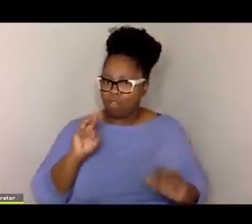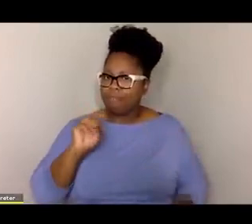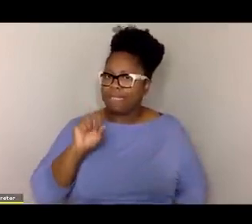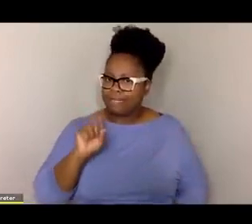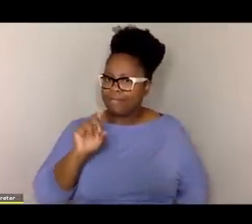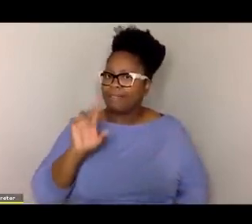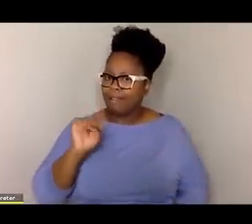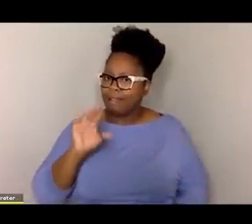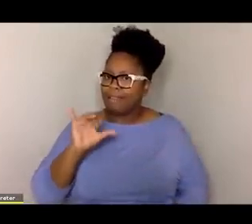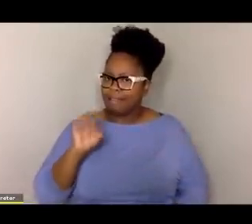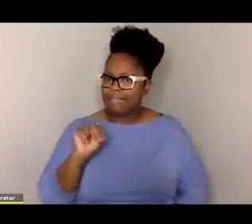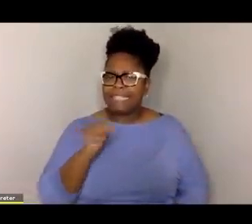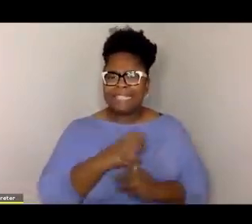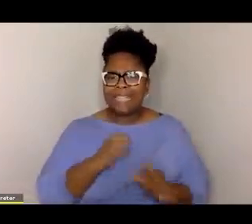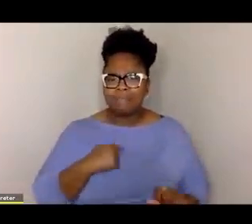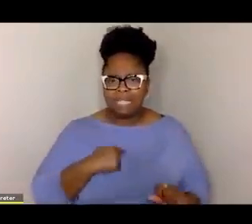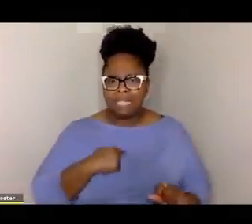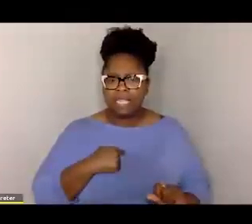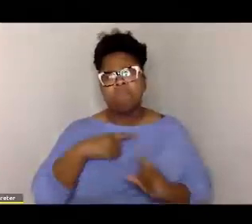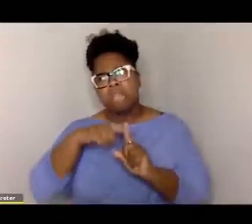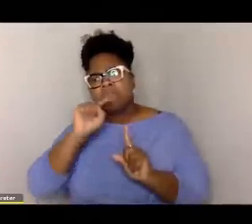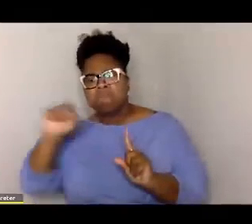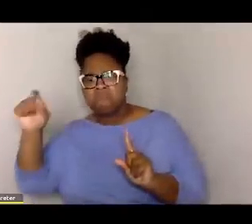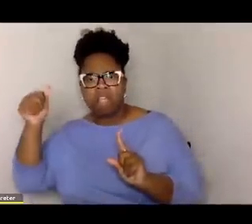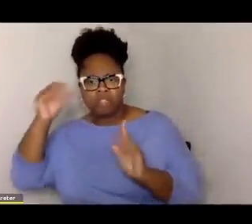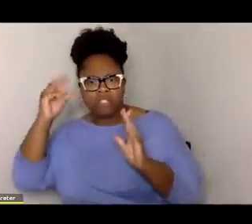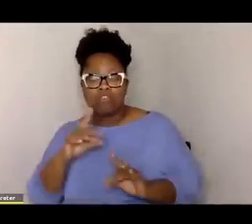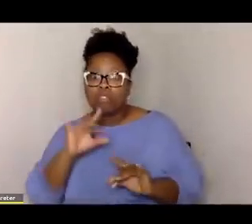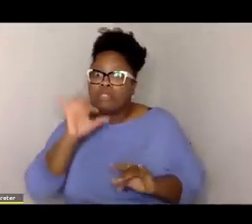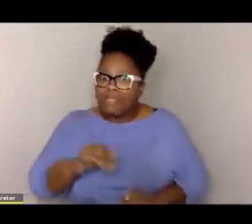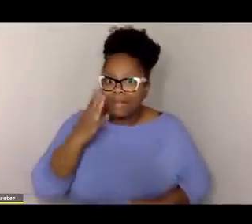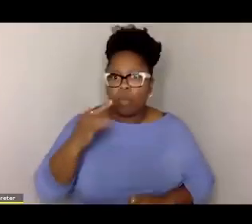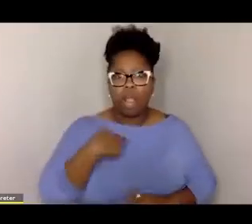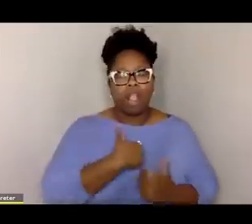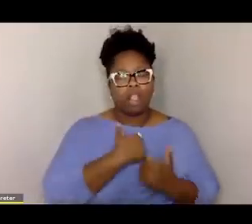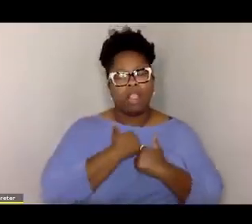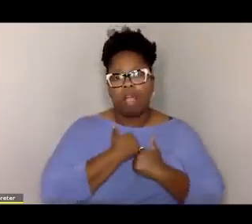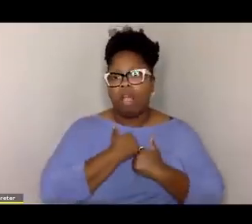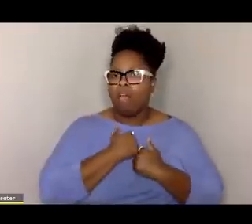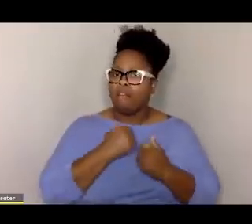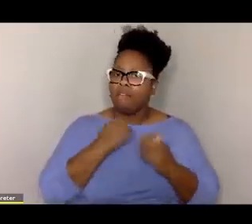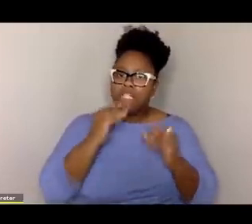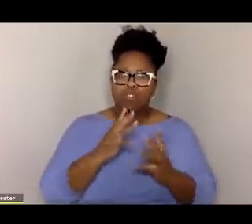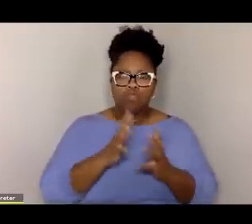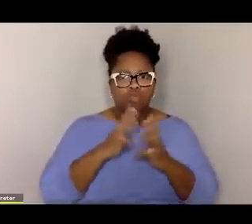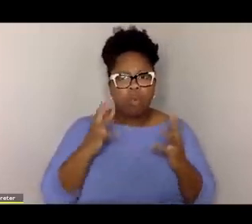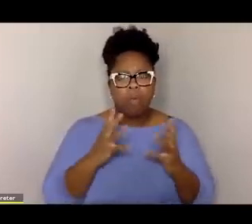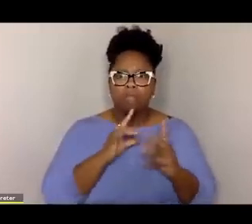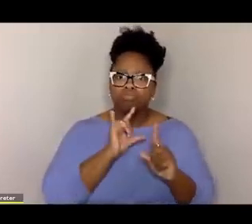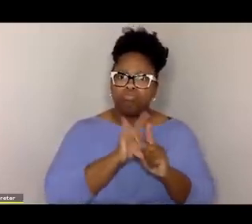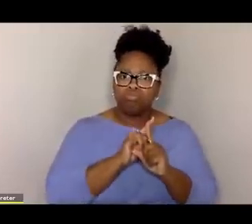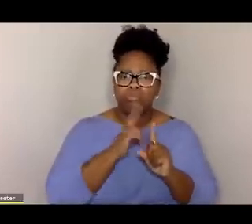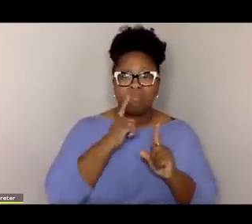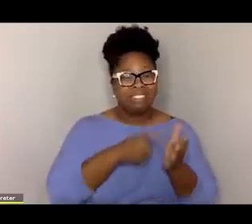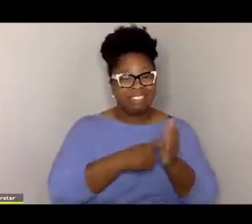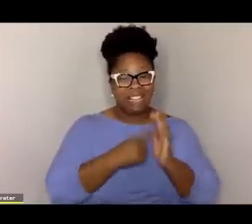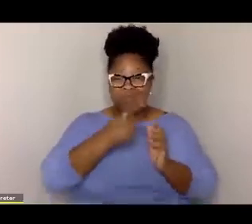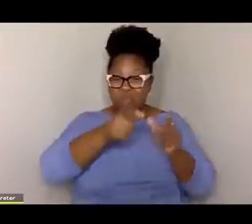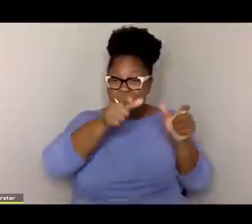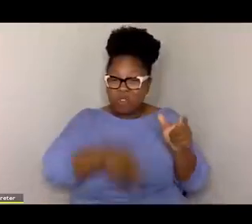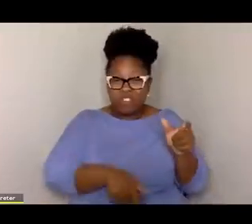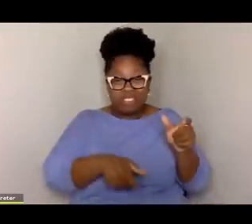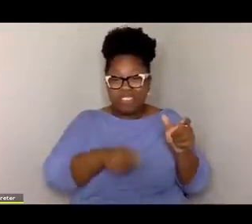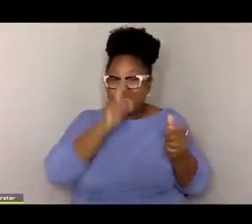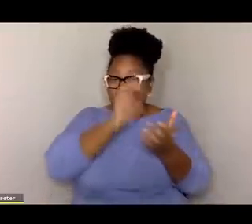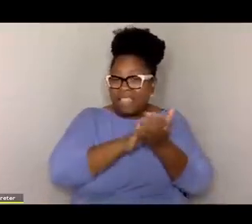teacher, and other teachers around me. That's why I love teachers so much because all it takes is one person who believes in